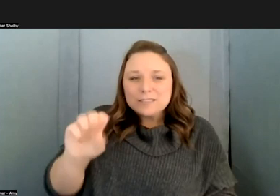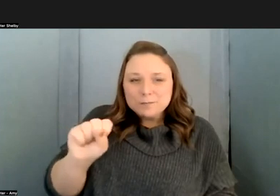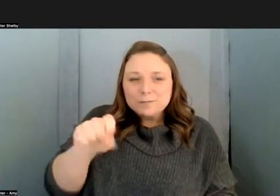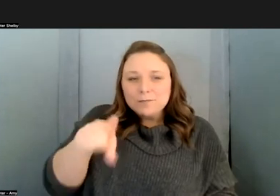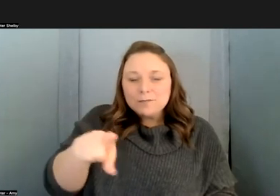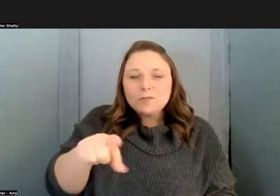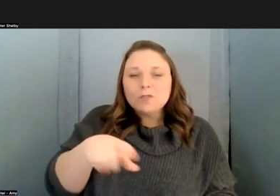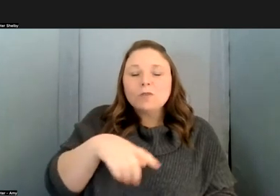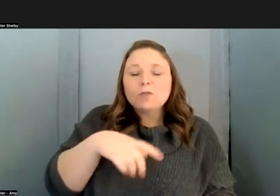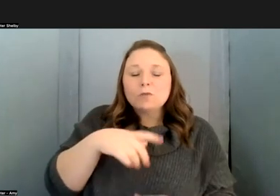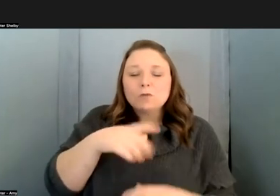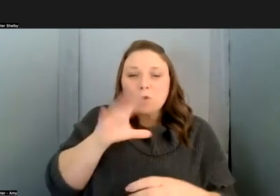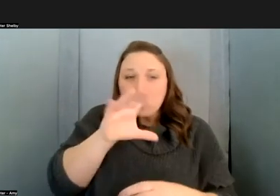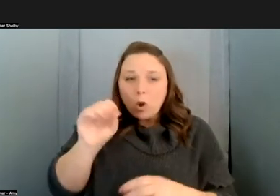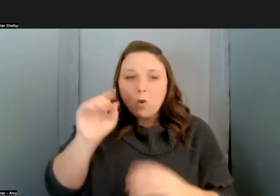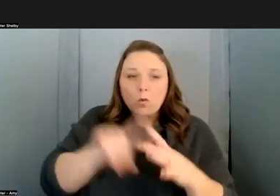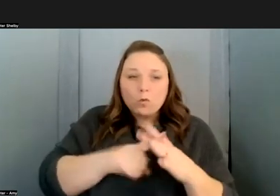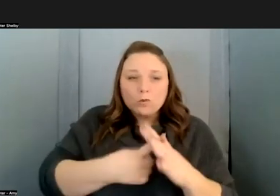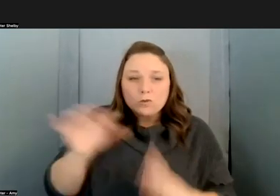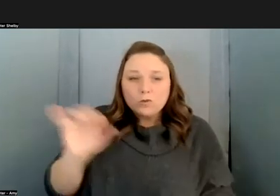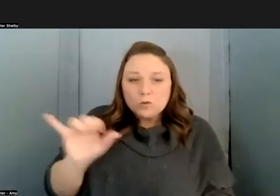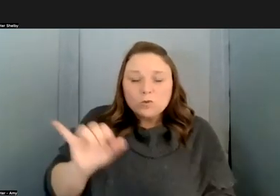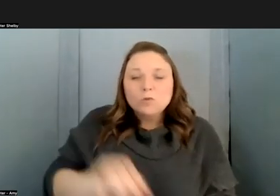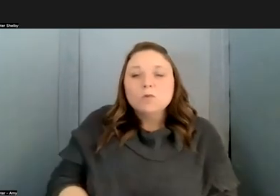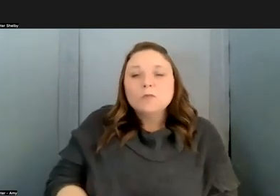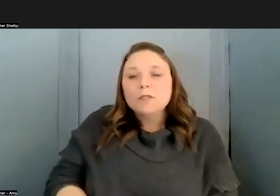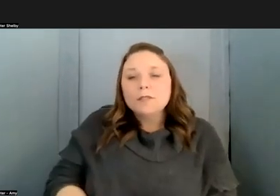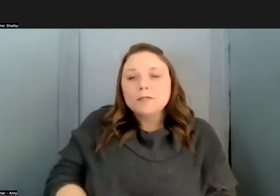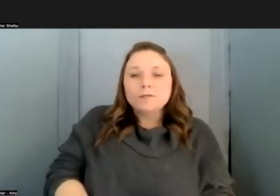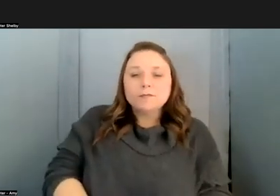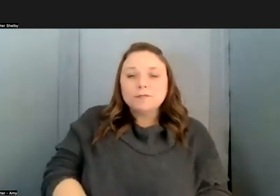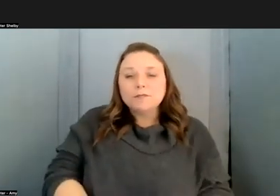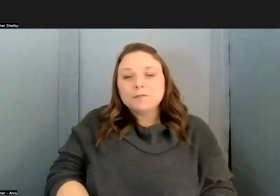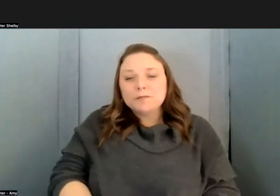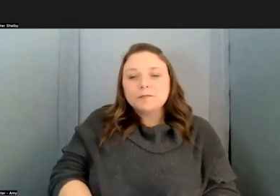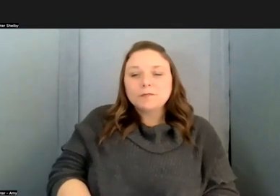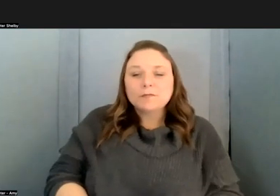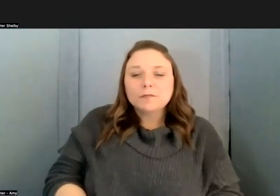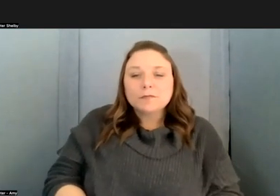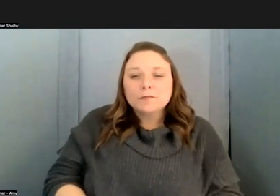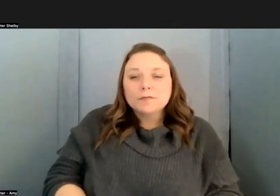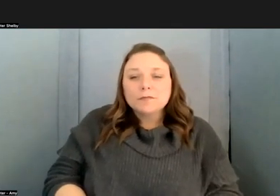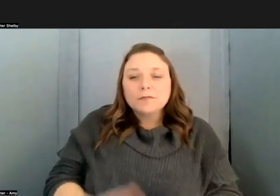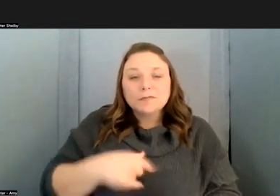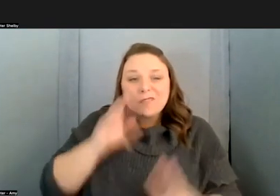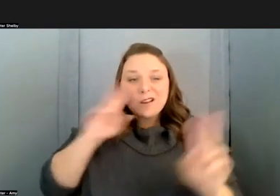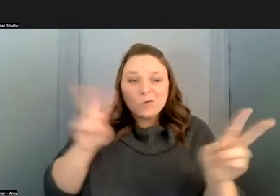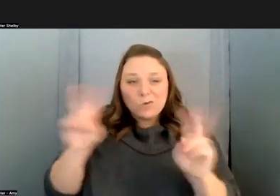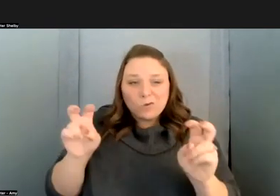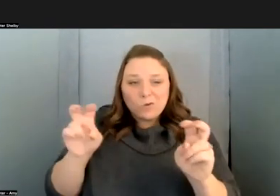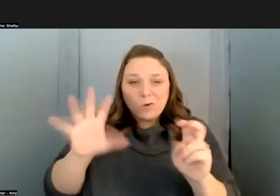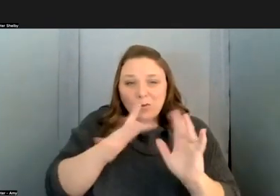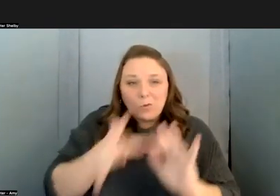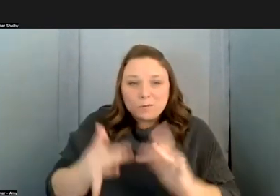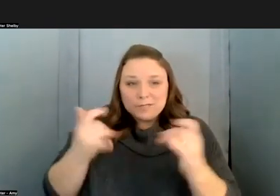and and um and uh i'm quote i'm going to quote from your website now